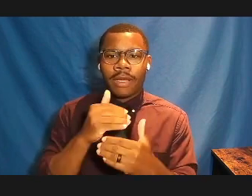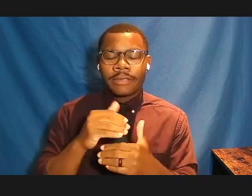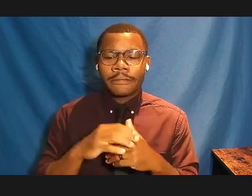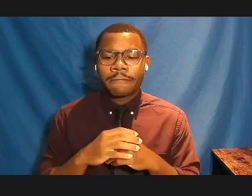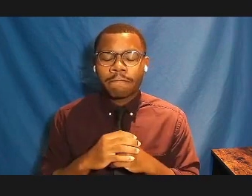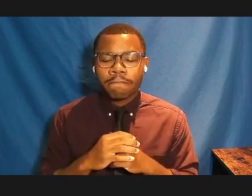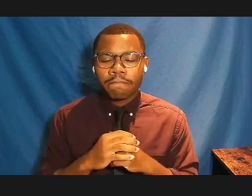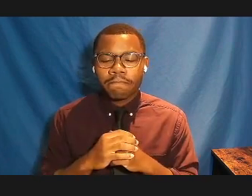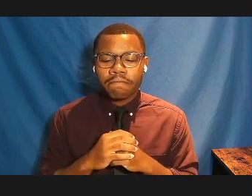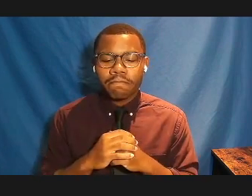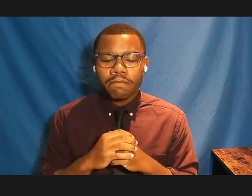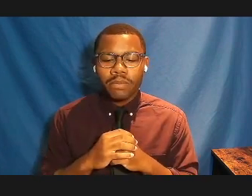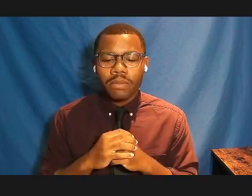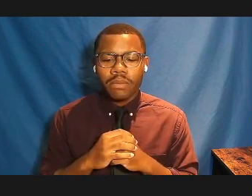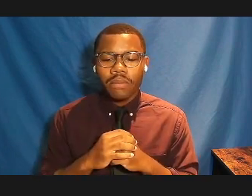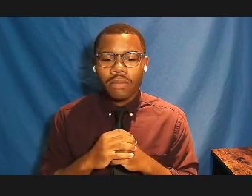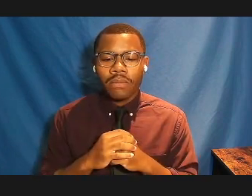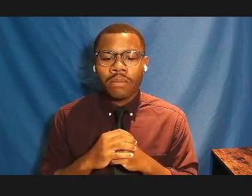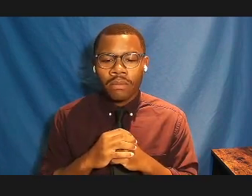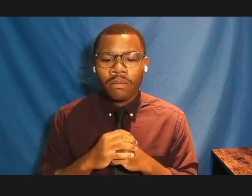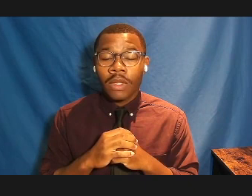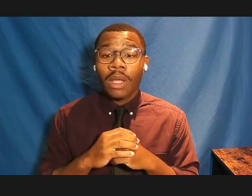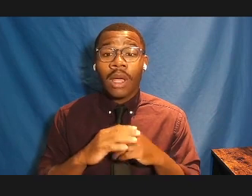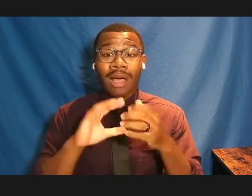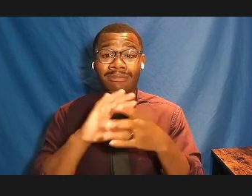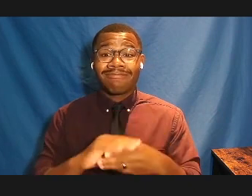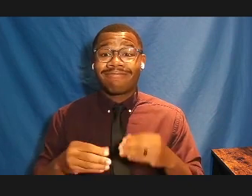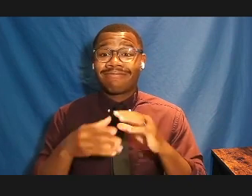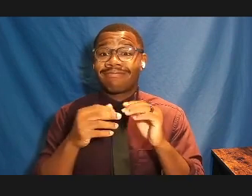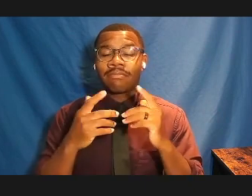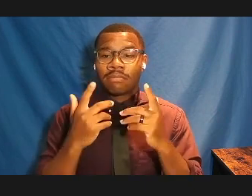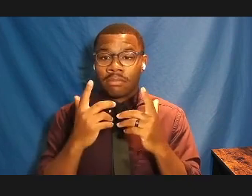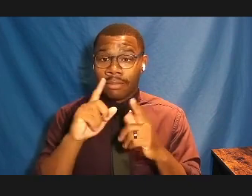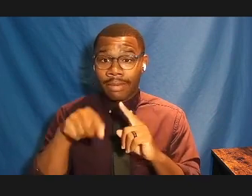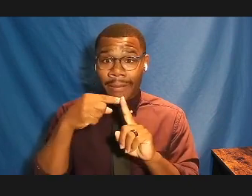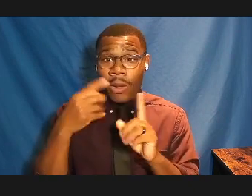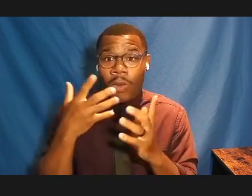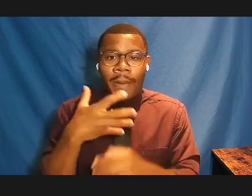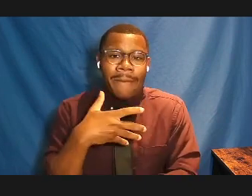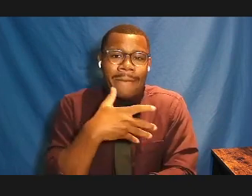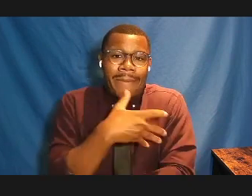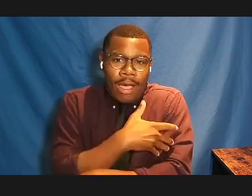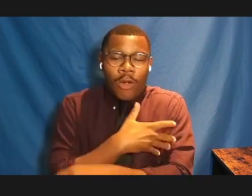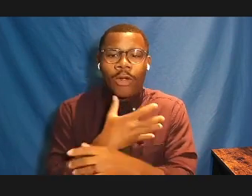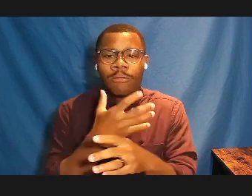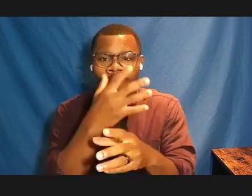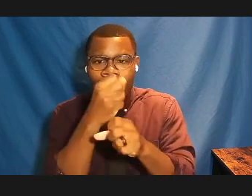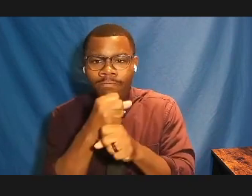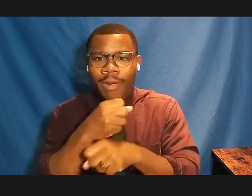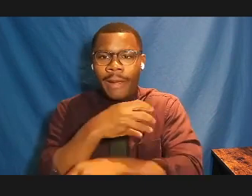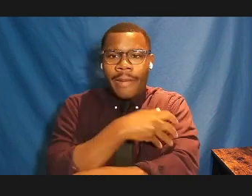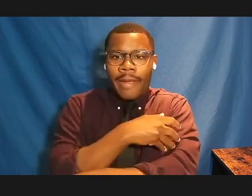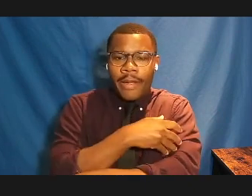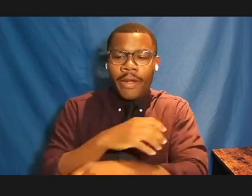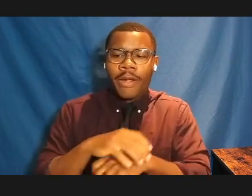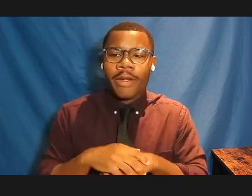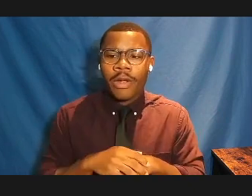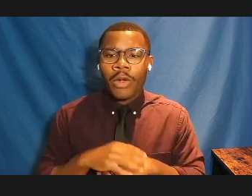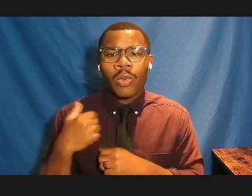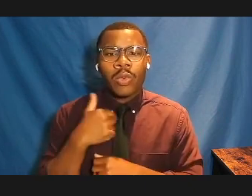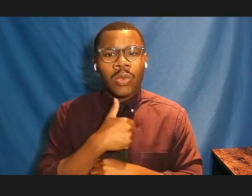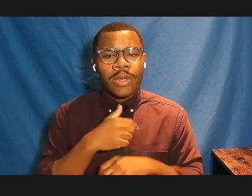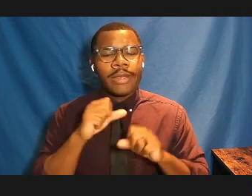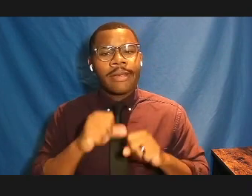grabbing and maintaining power. Tracking power through various moments simply helps emphasize the